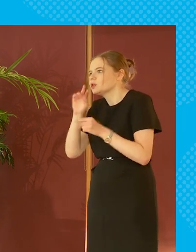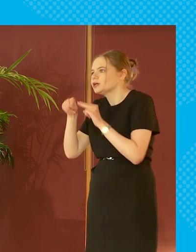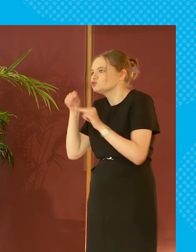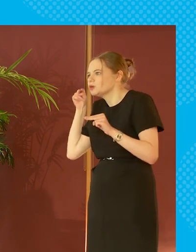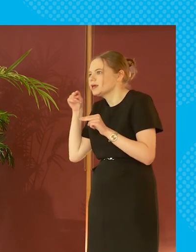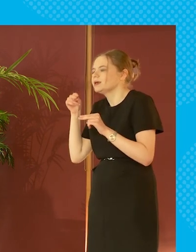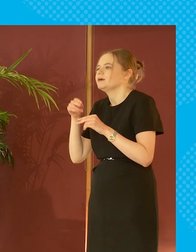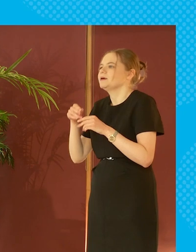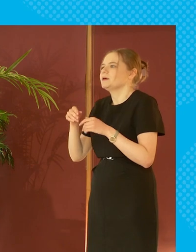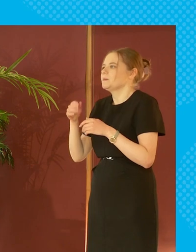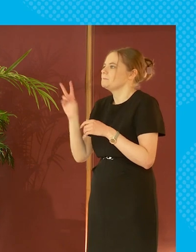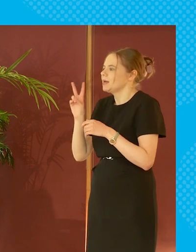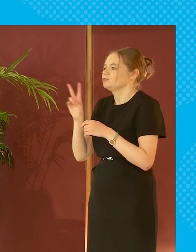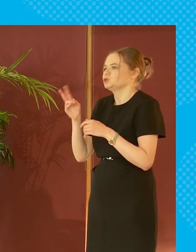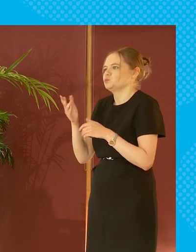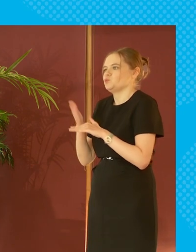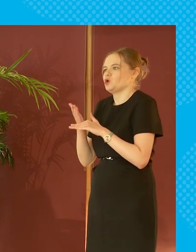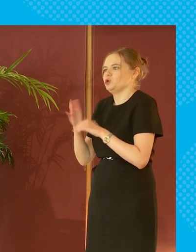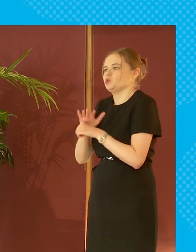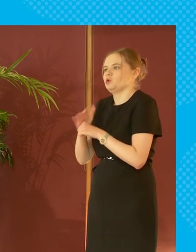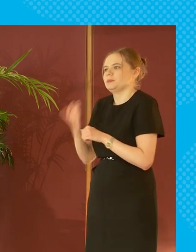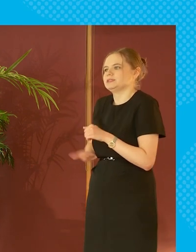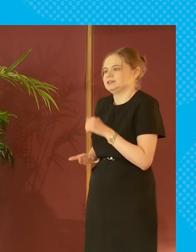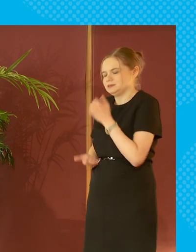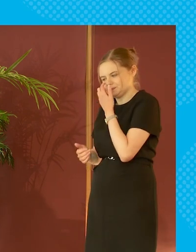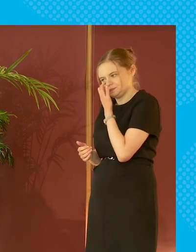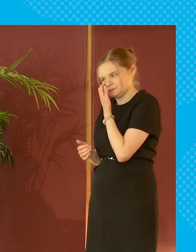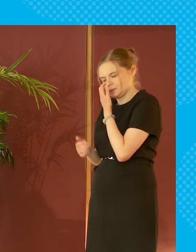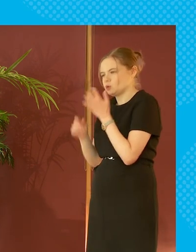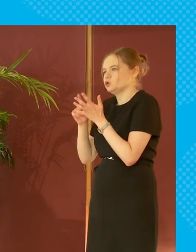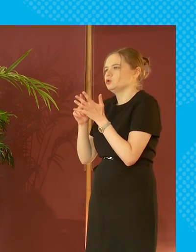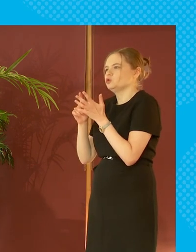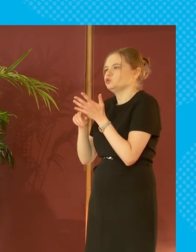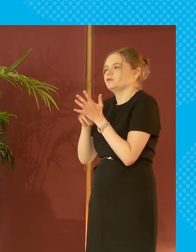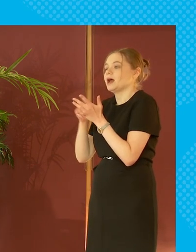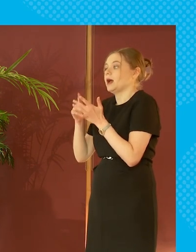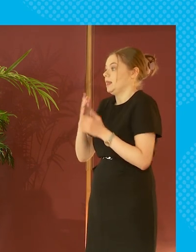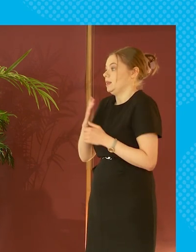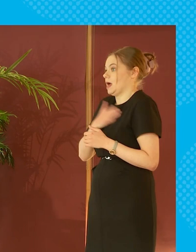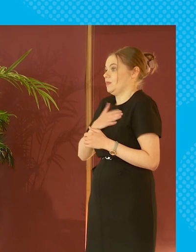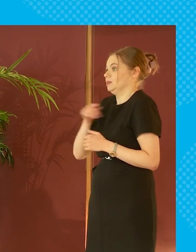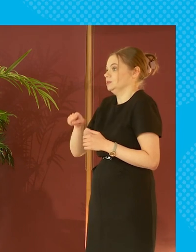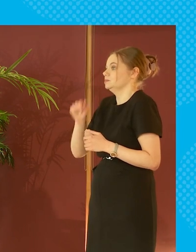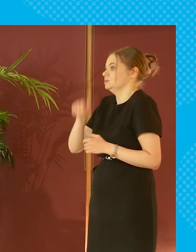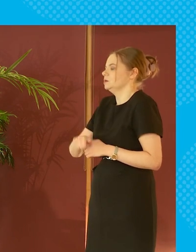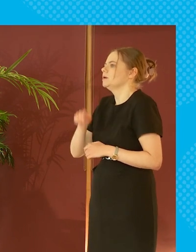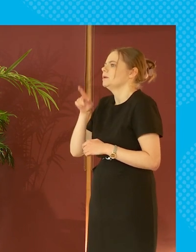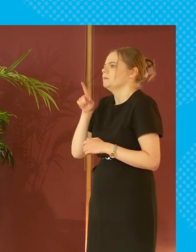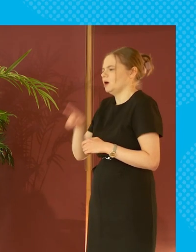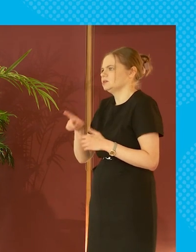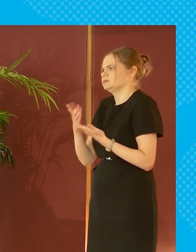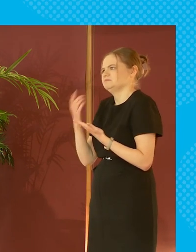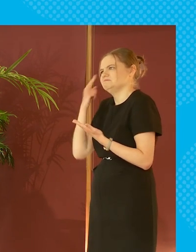go and parents we work in local businesses so i think we have to you know things like ubi i really like the idea but they are quite